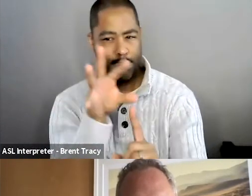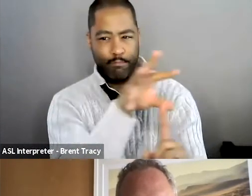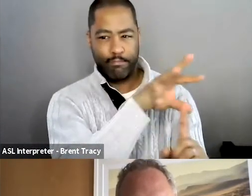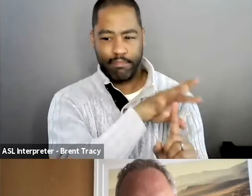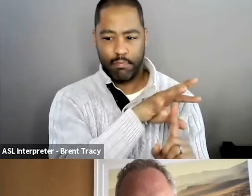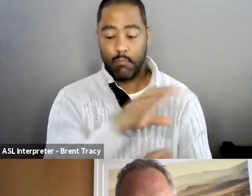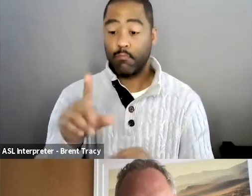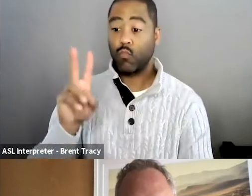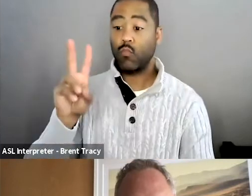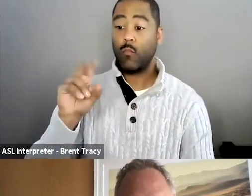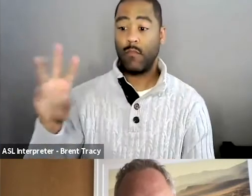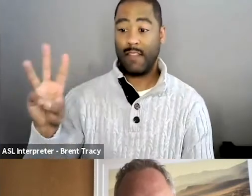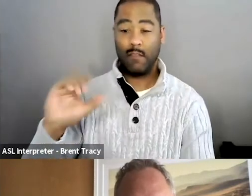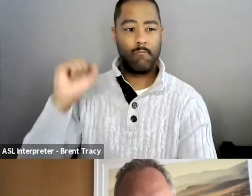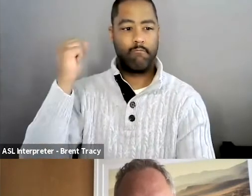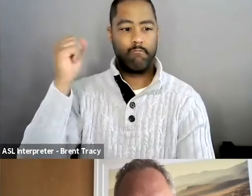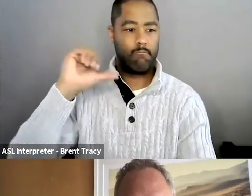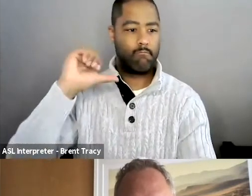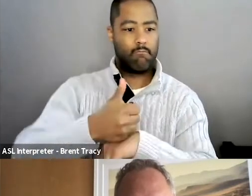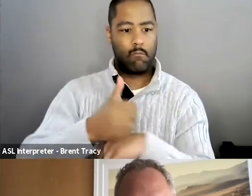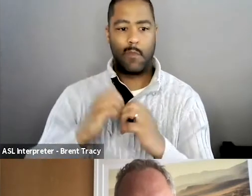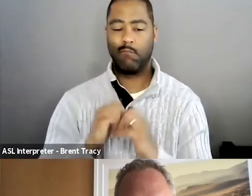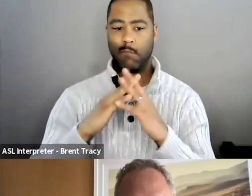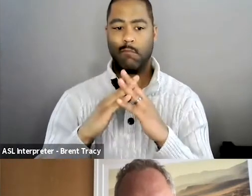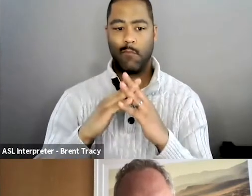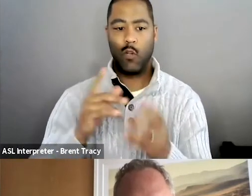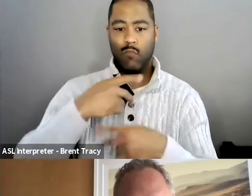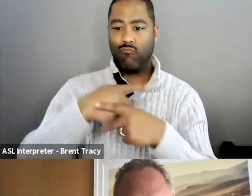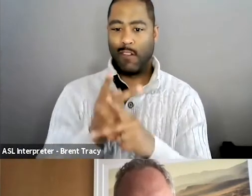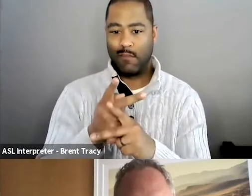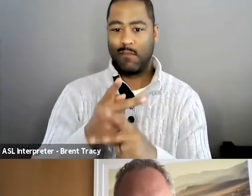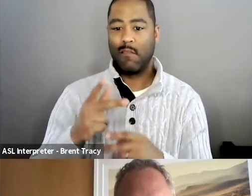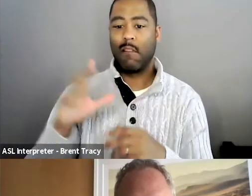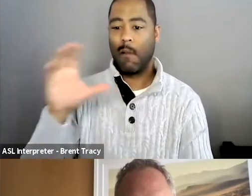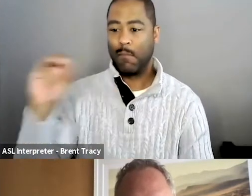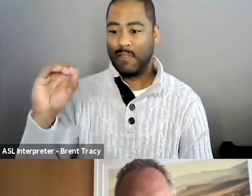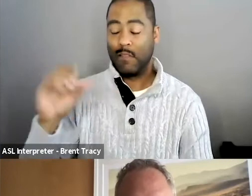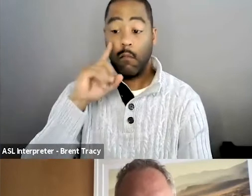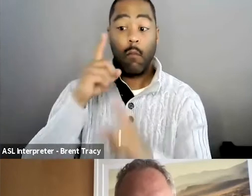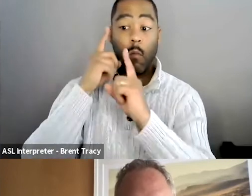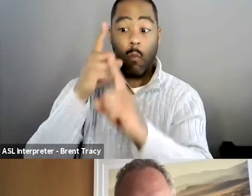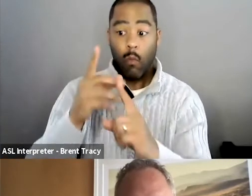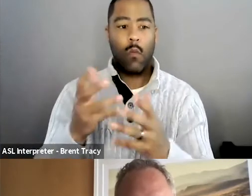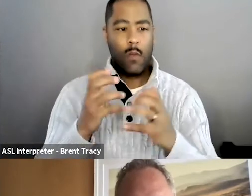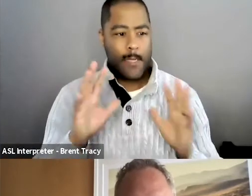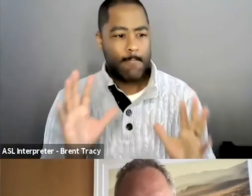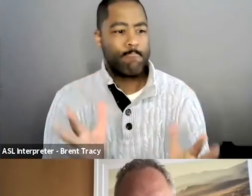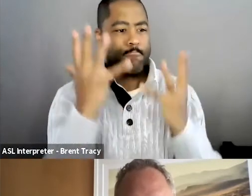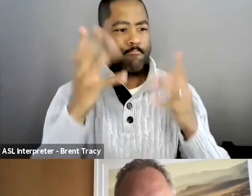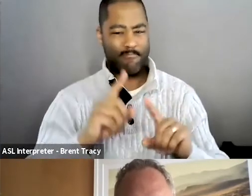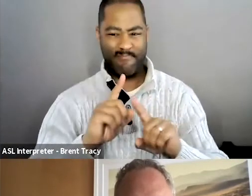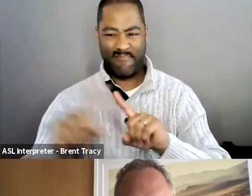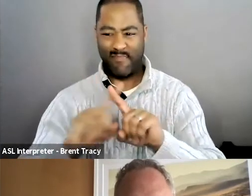company dedicated to pioneering unparalleled content that he hopes will boldly re-examine how we